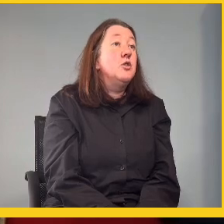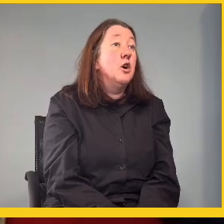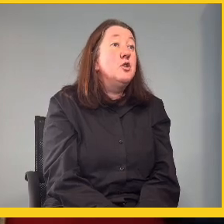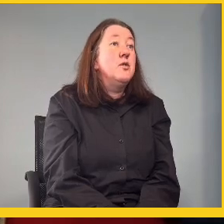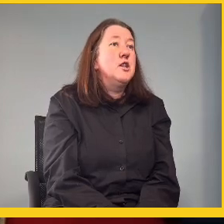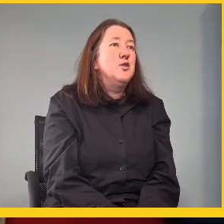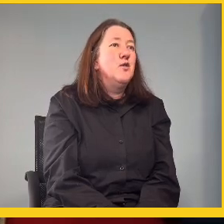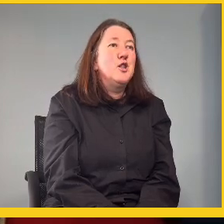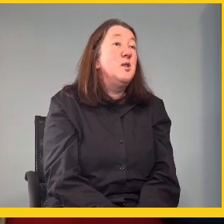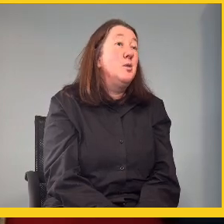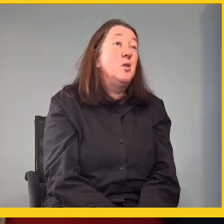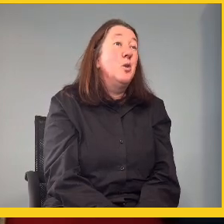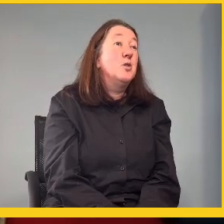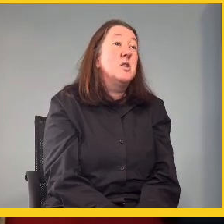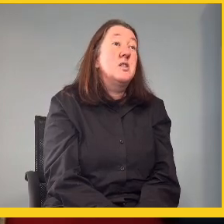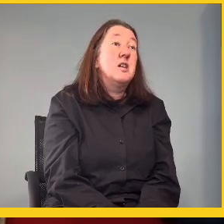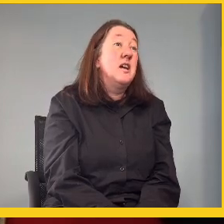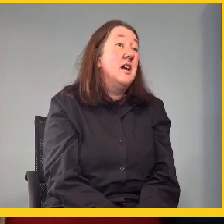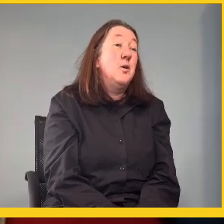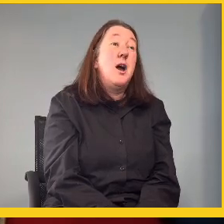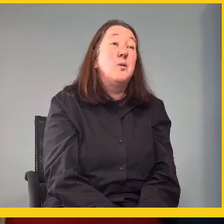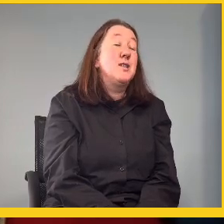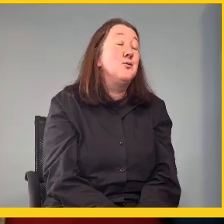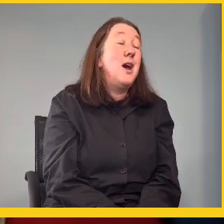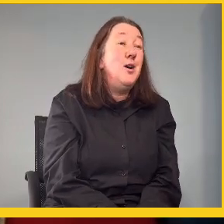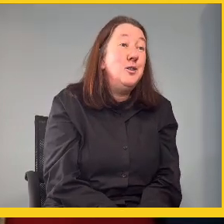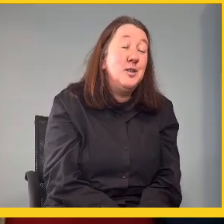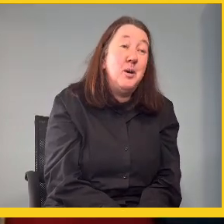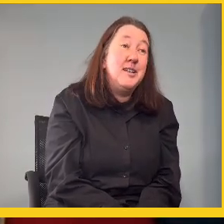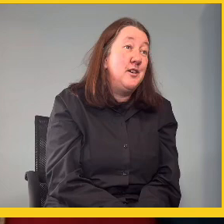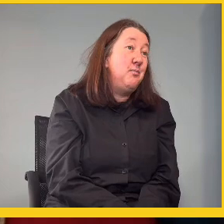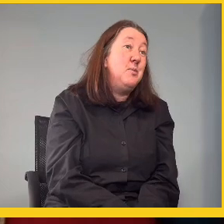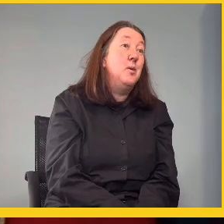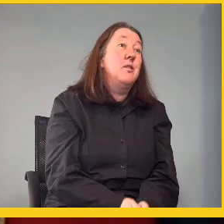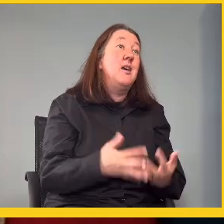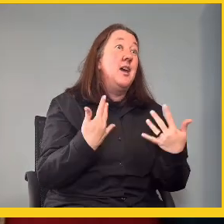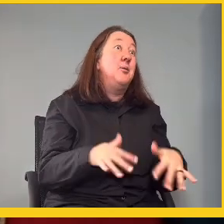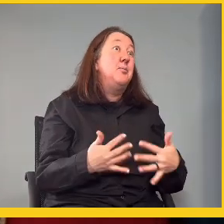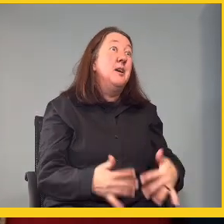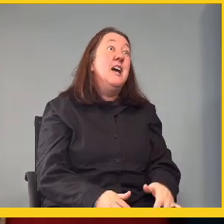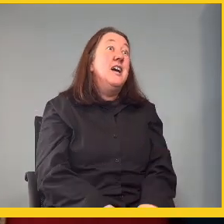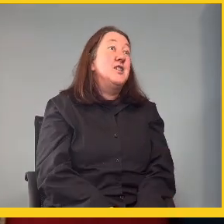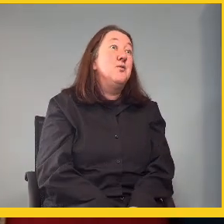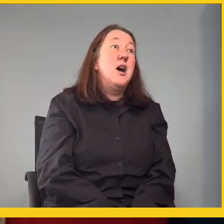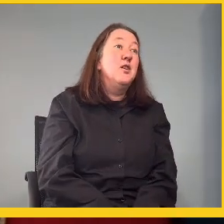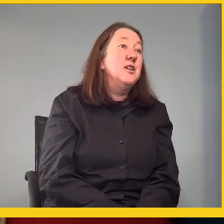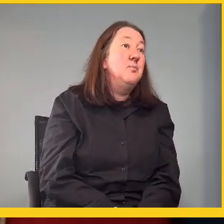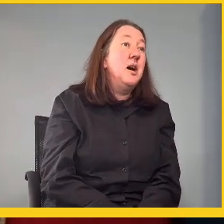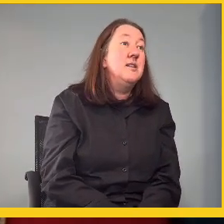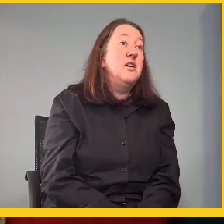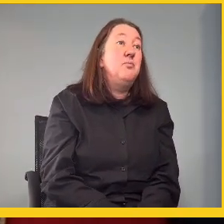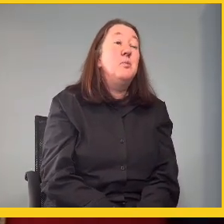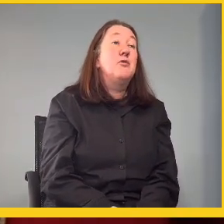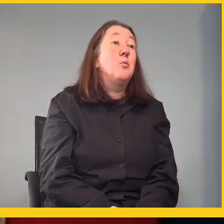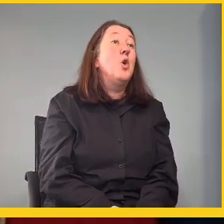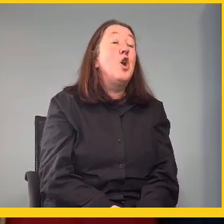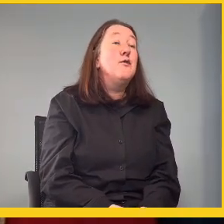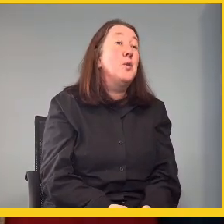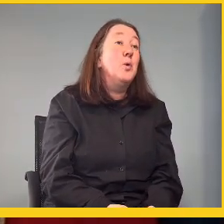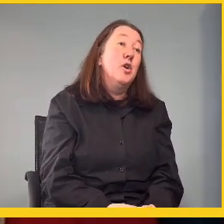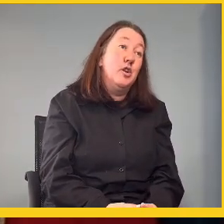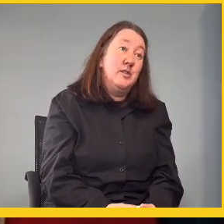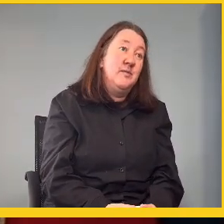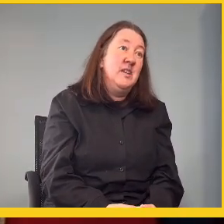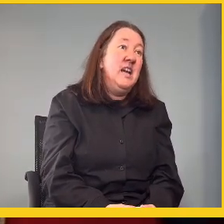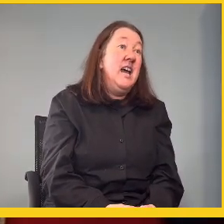really wanted to go to that university because I was surrounded by deaf people there, surrounded by deaf people from